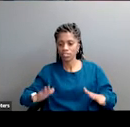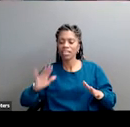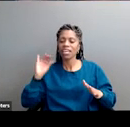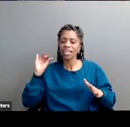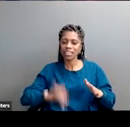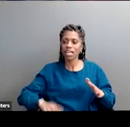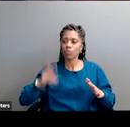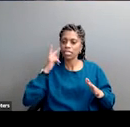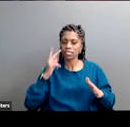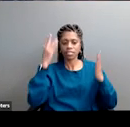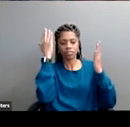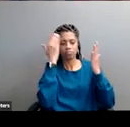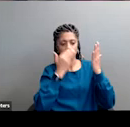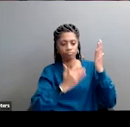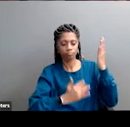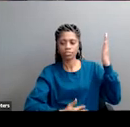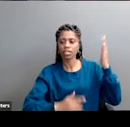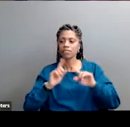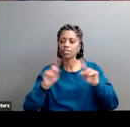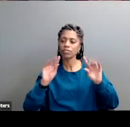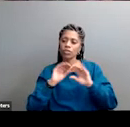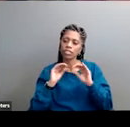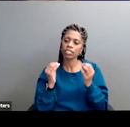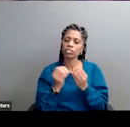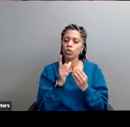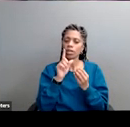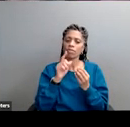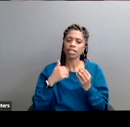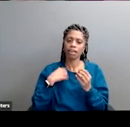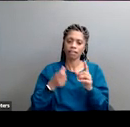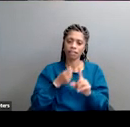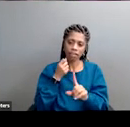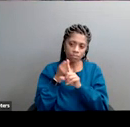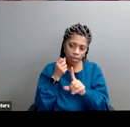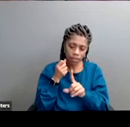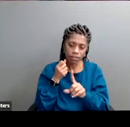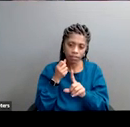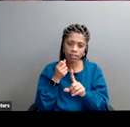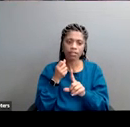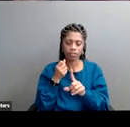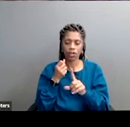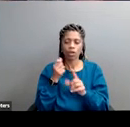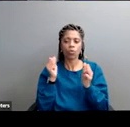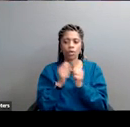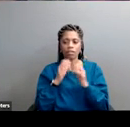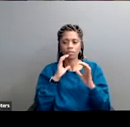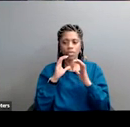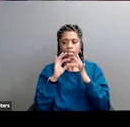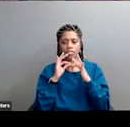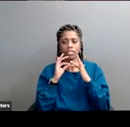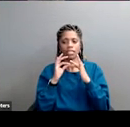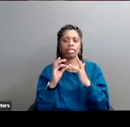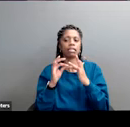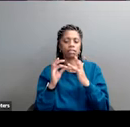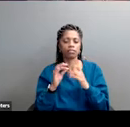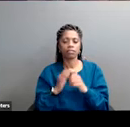an archive where we built up an archive of organizations that have really created impact with comms being sort of the strategic lever to change hearts and minds and shift our